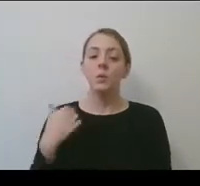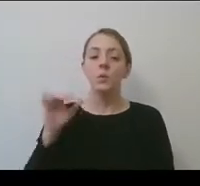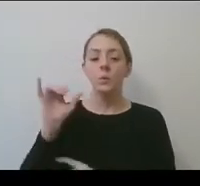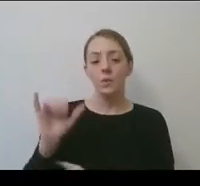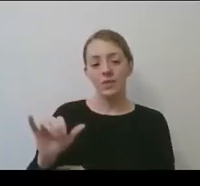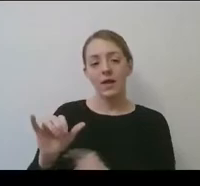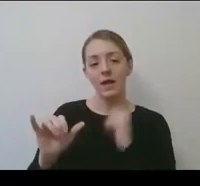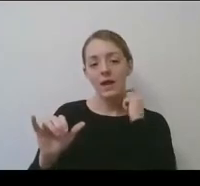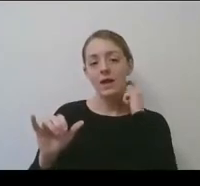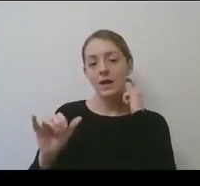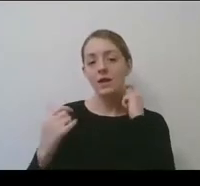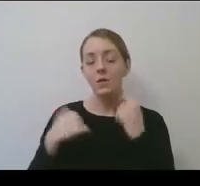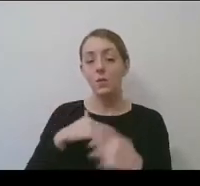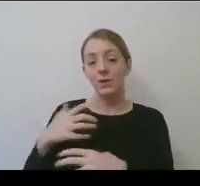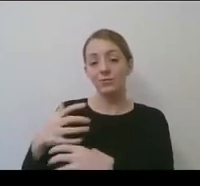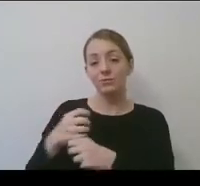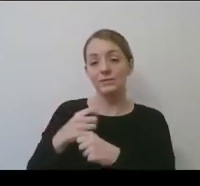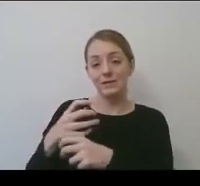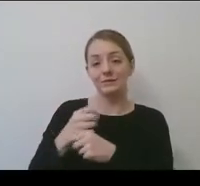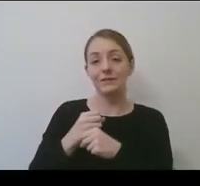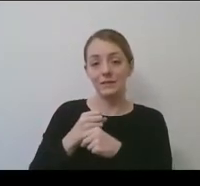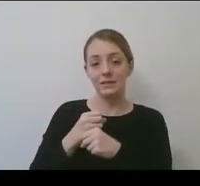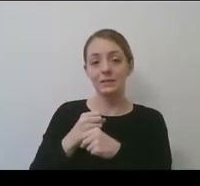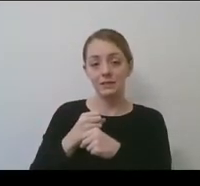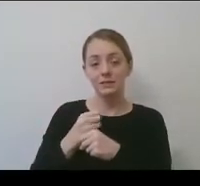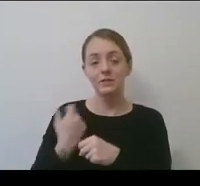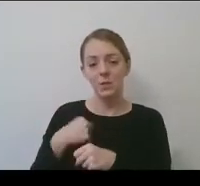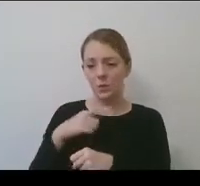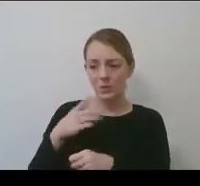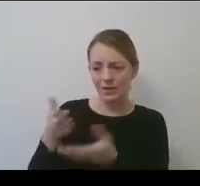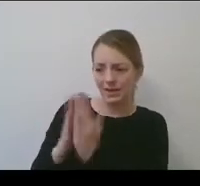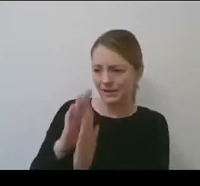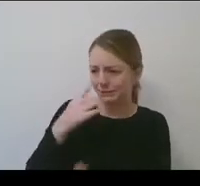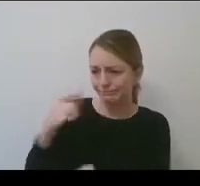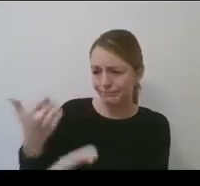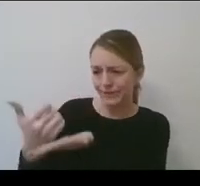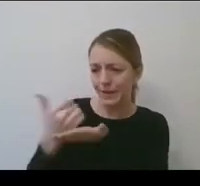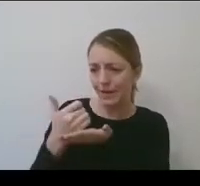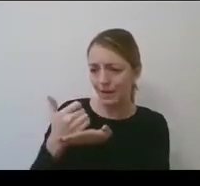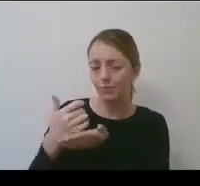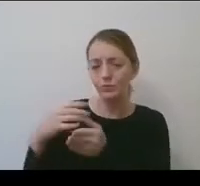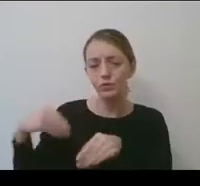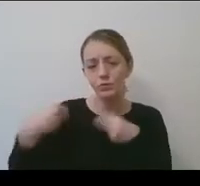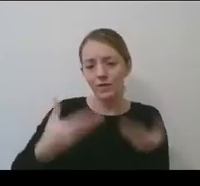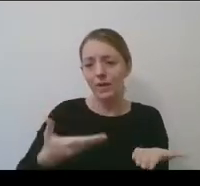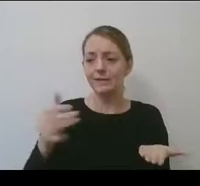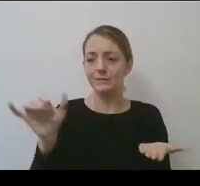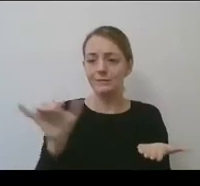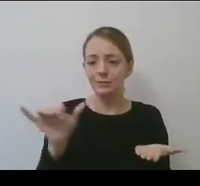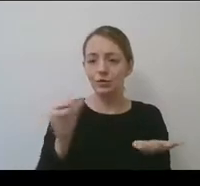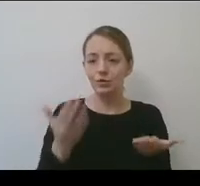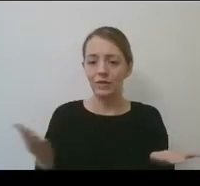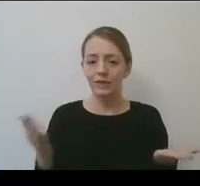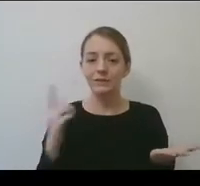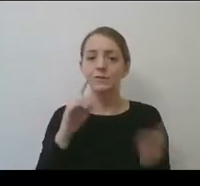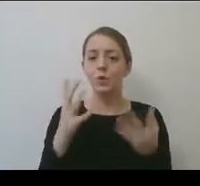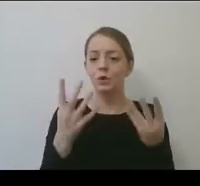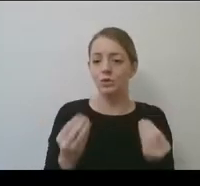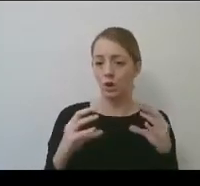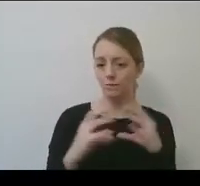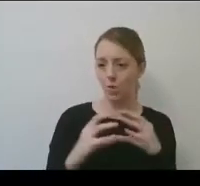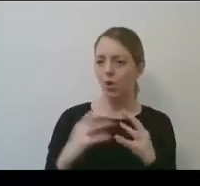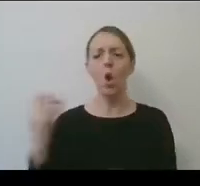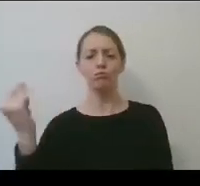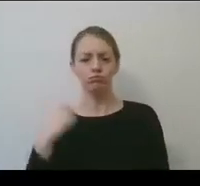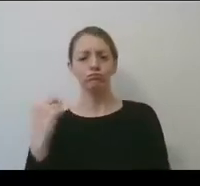level was re, was receiving. And we asked, could you help us out and provide similar sorts of things, um, for softball? Yes, of course,